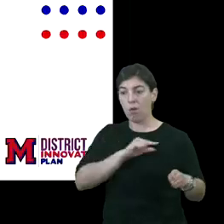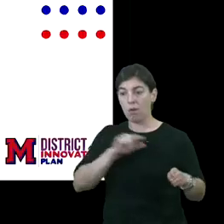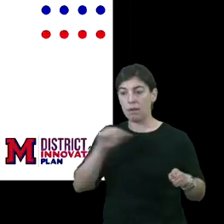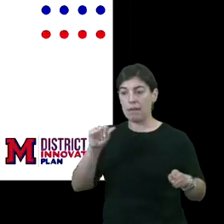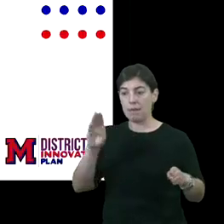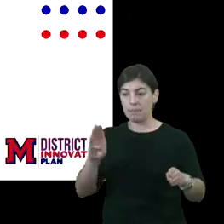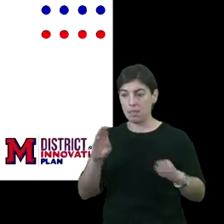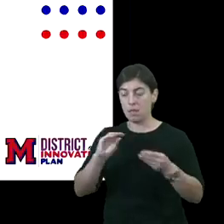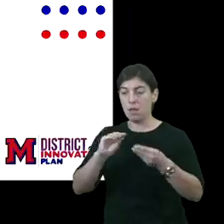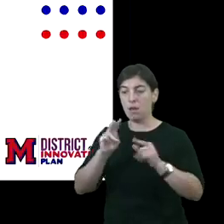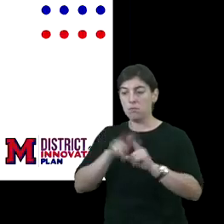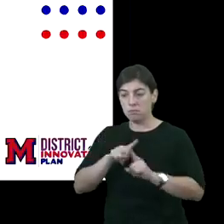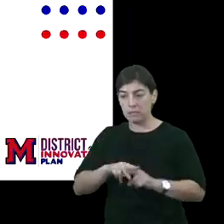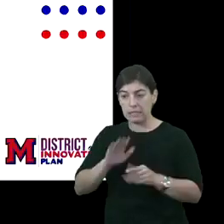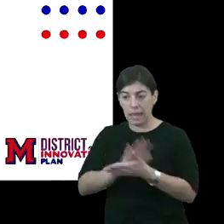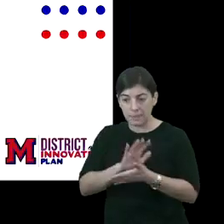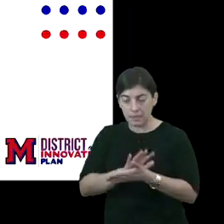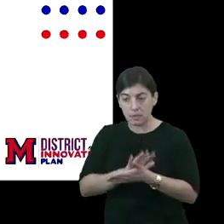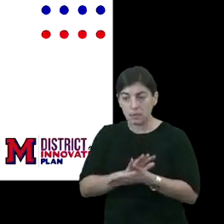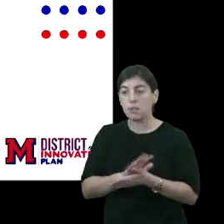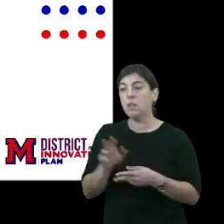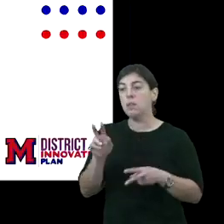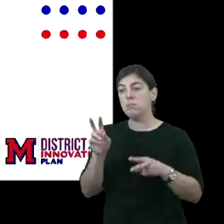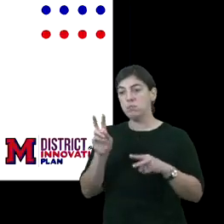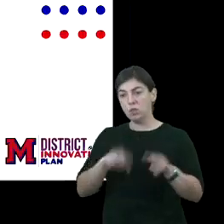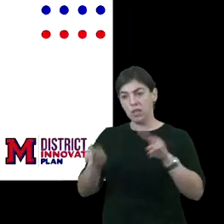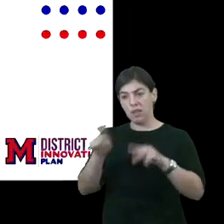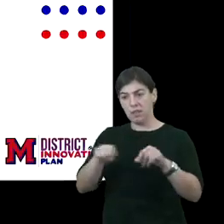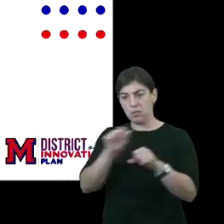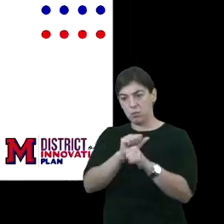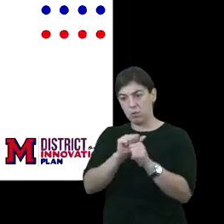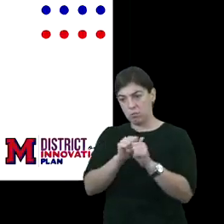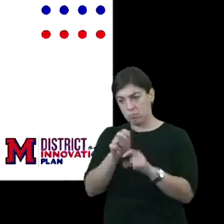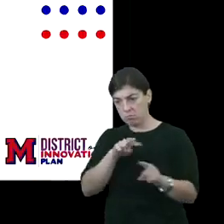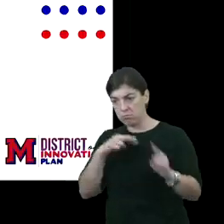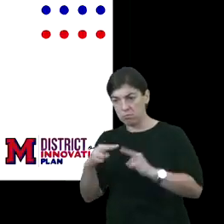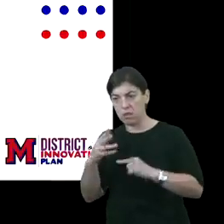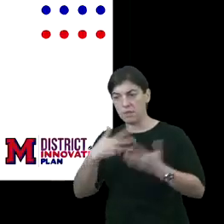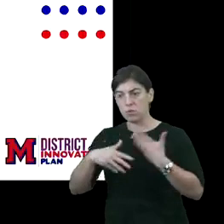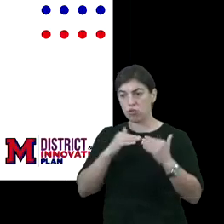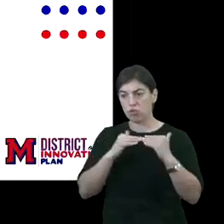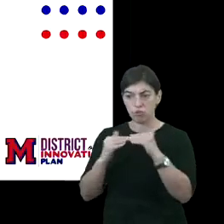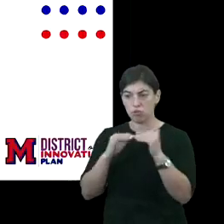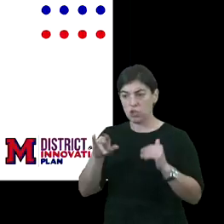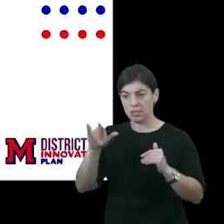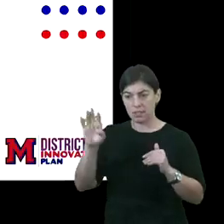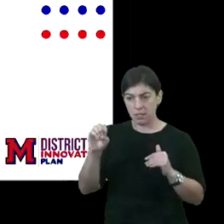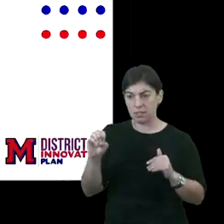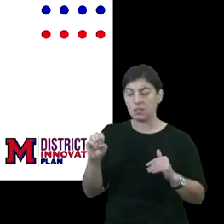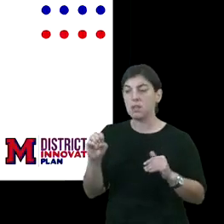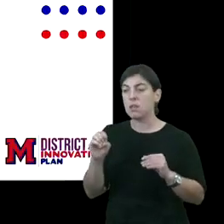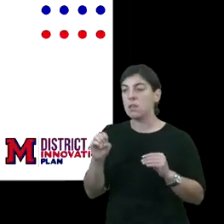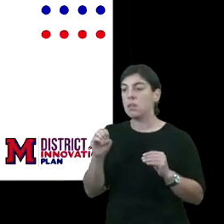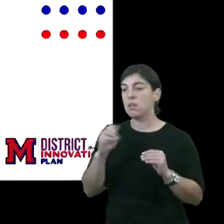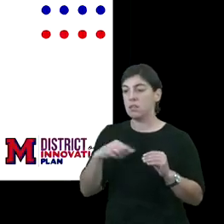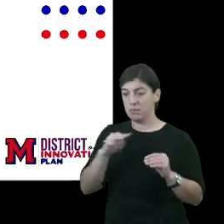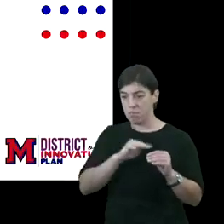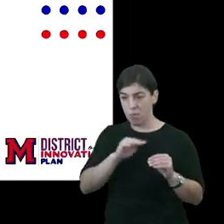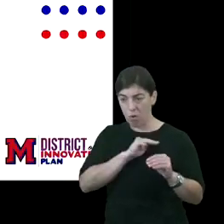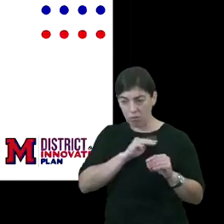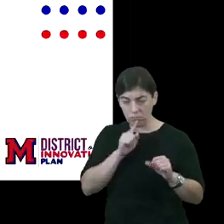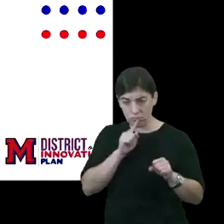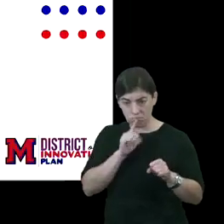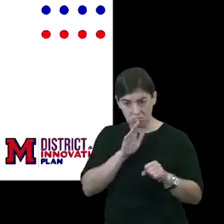&B rated campuses. Looking at this work through a lens of social justice that this is a moral obligation